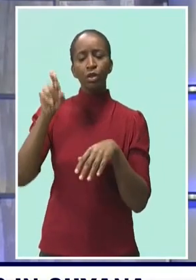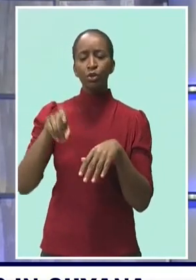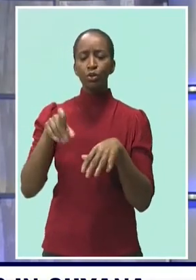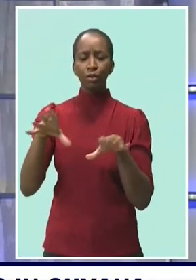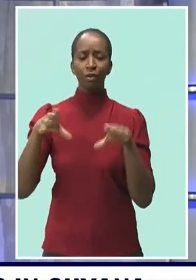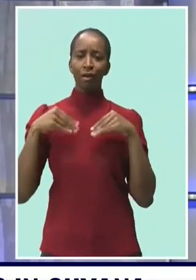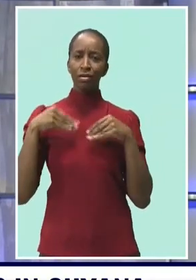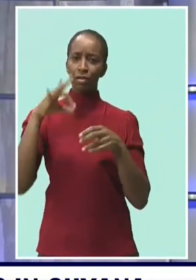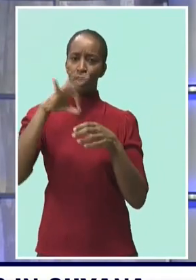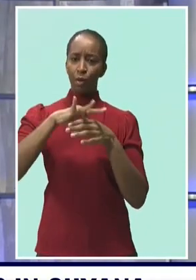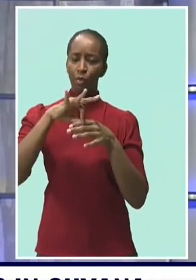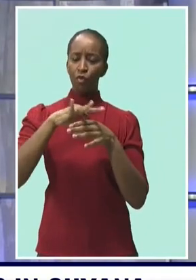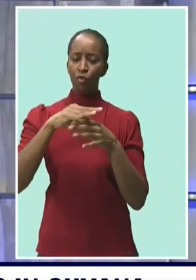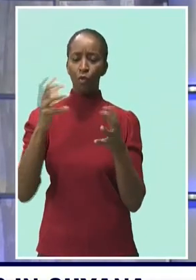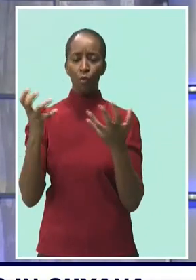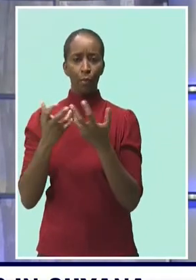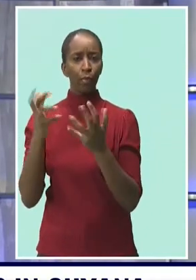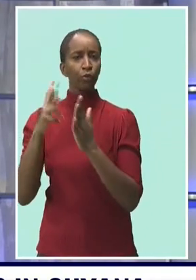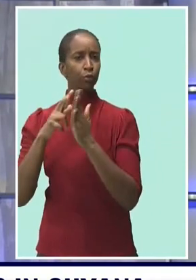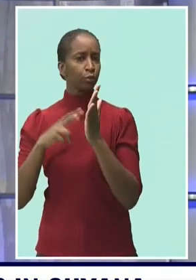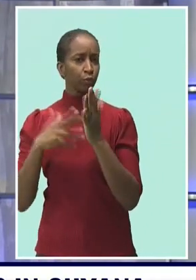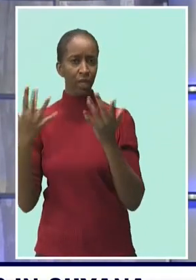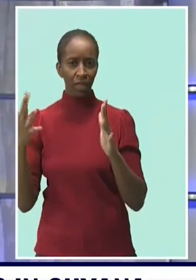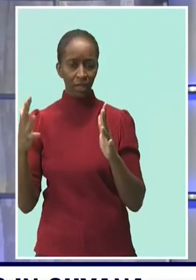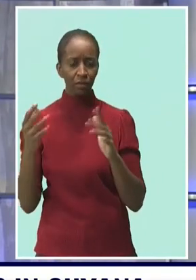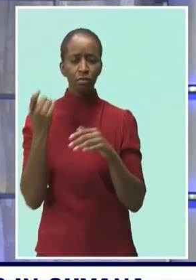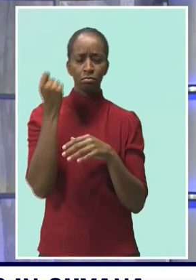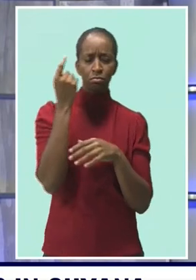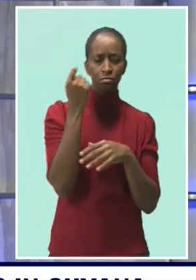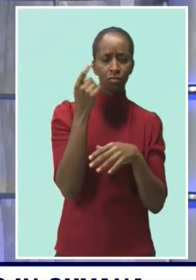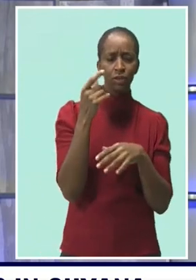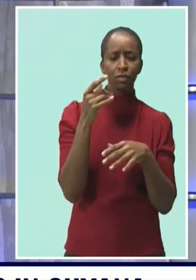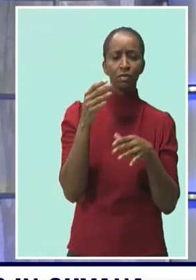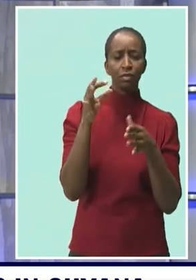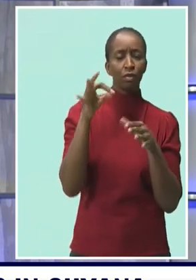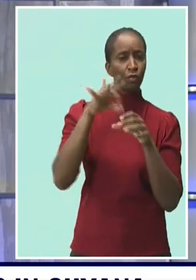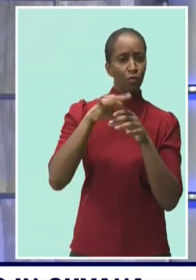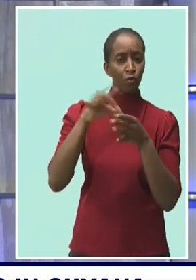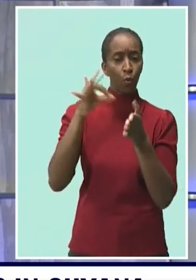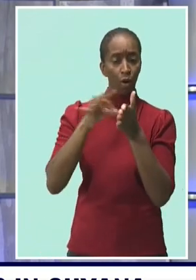CARICOM Observer Mission has certified the recount as valid.